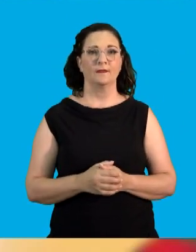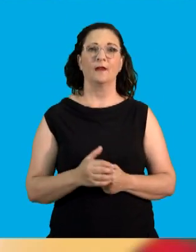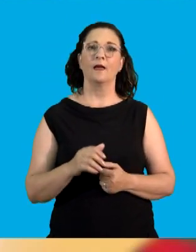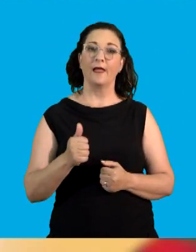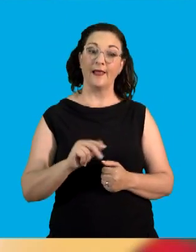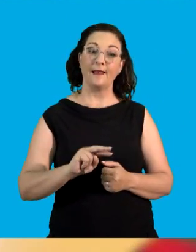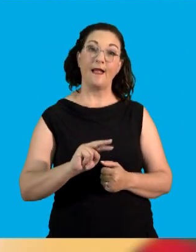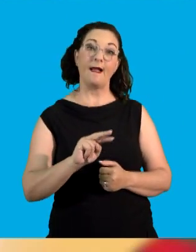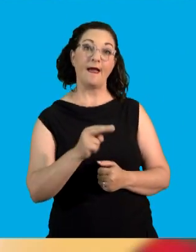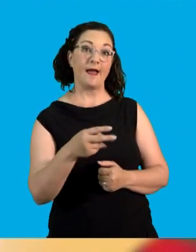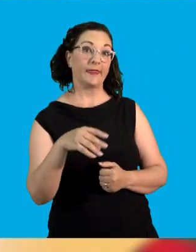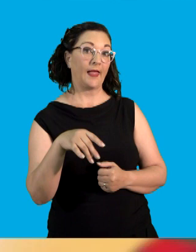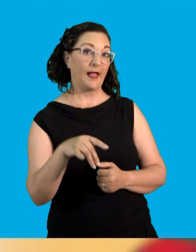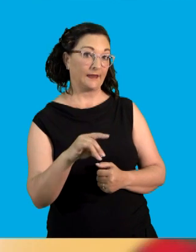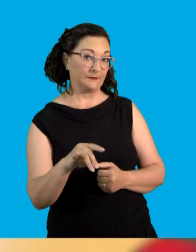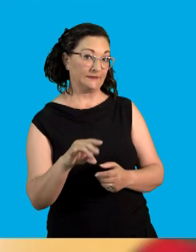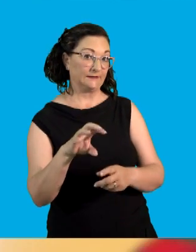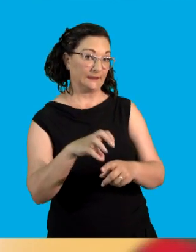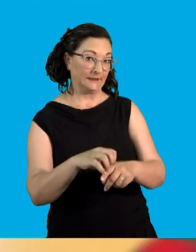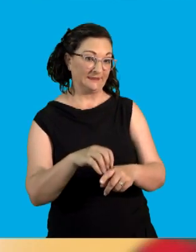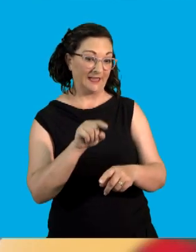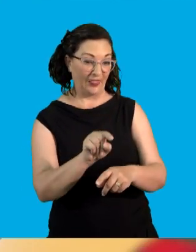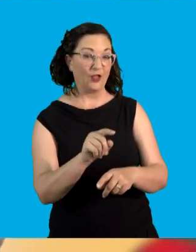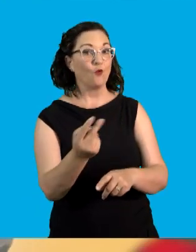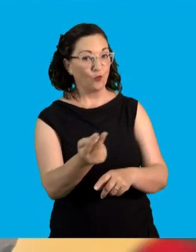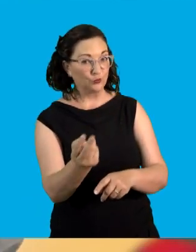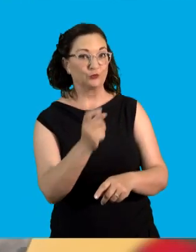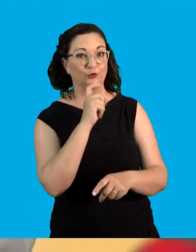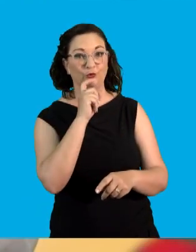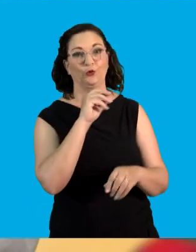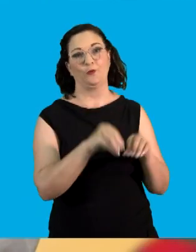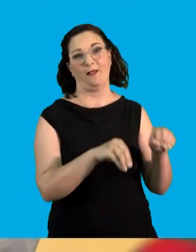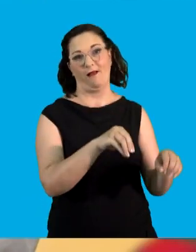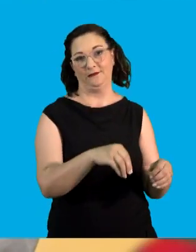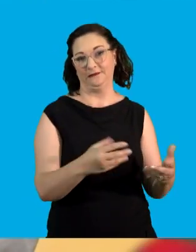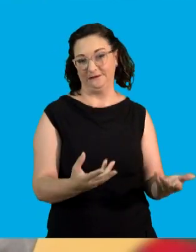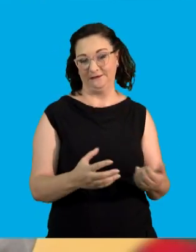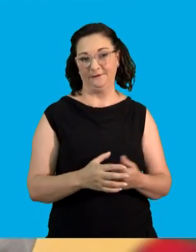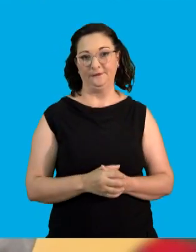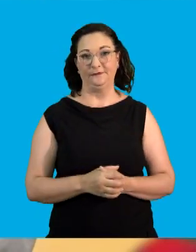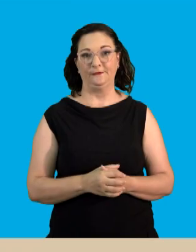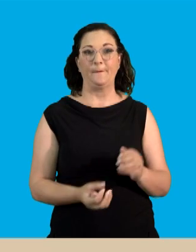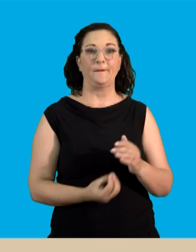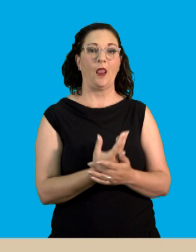feeding on animals that have eaten plants. So let's write that down. So let's feed